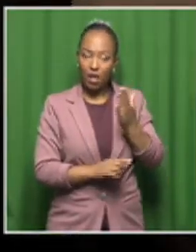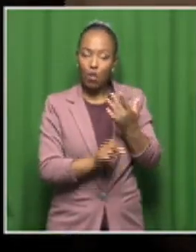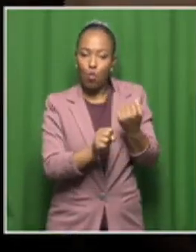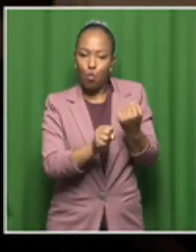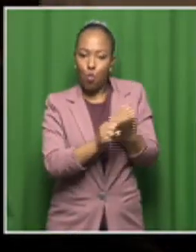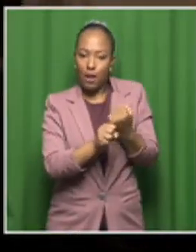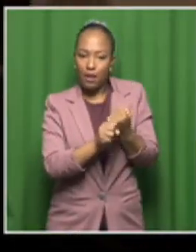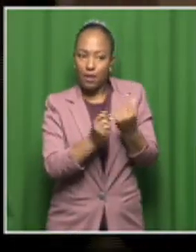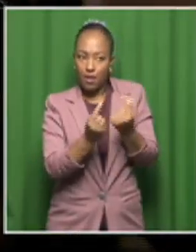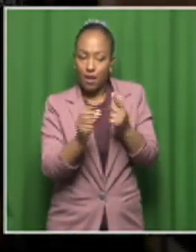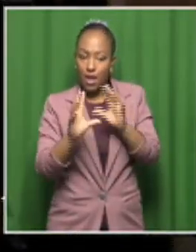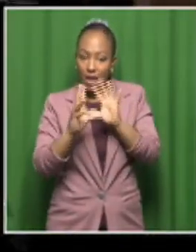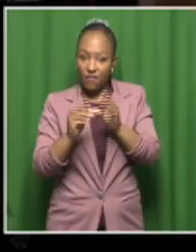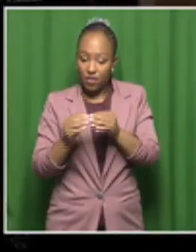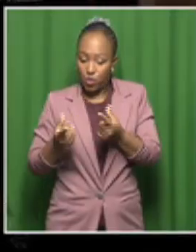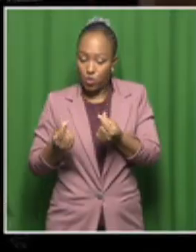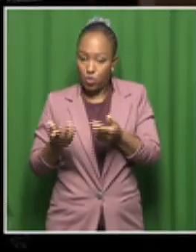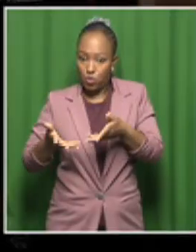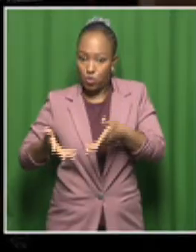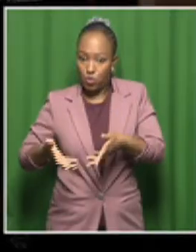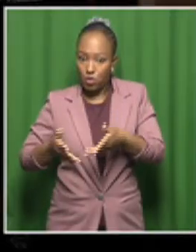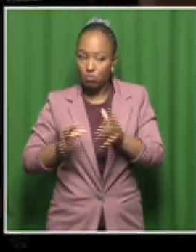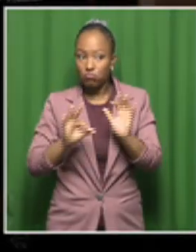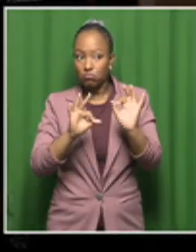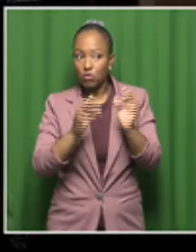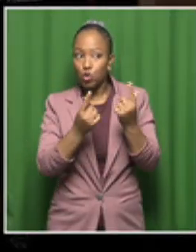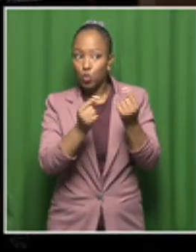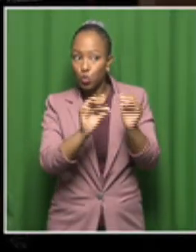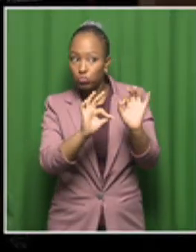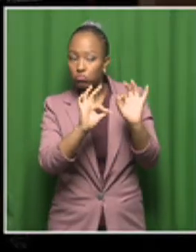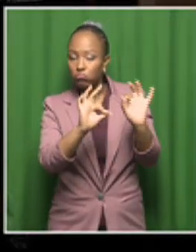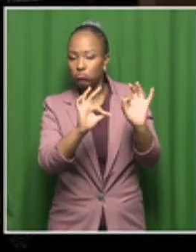everything that we do is done in real time.